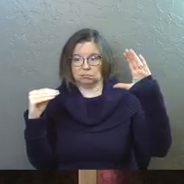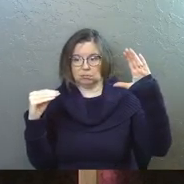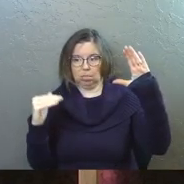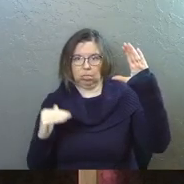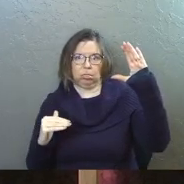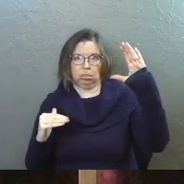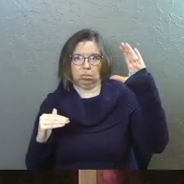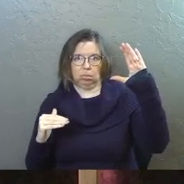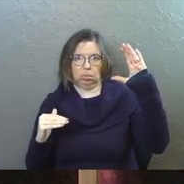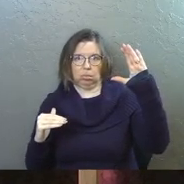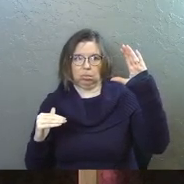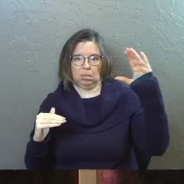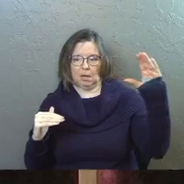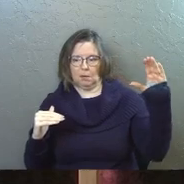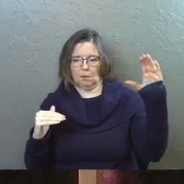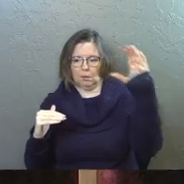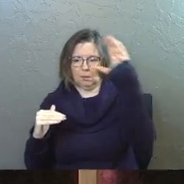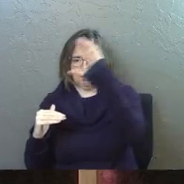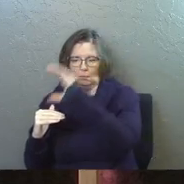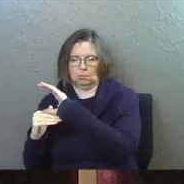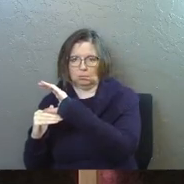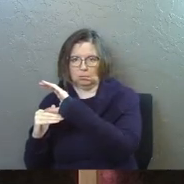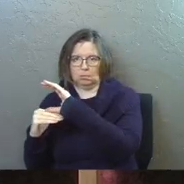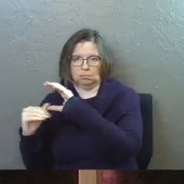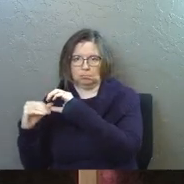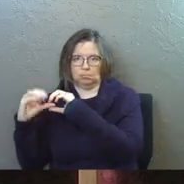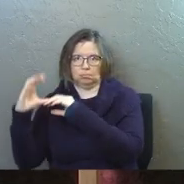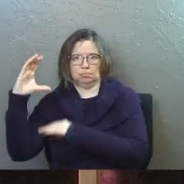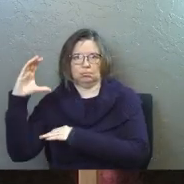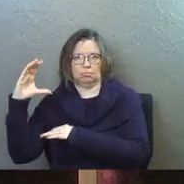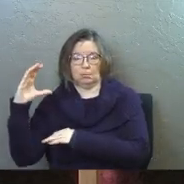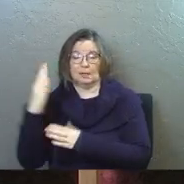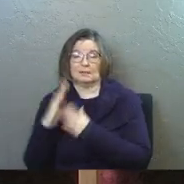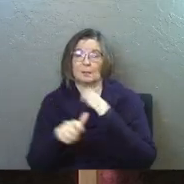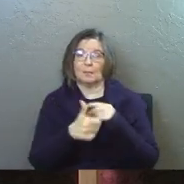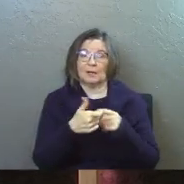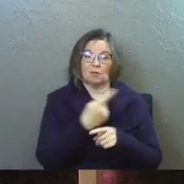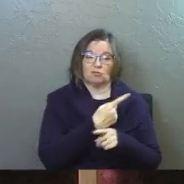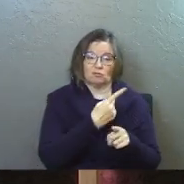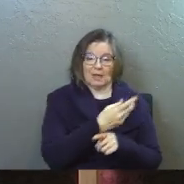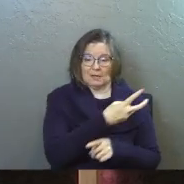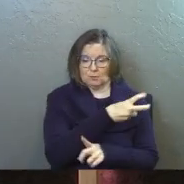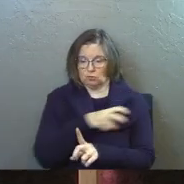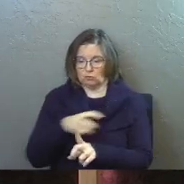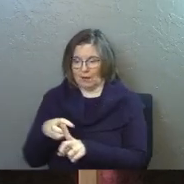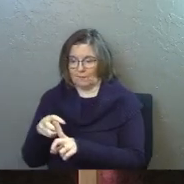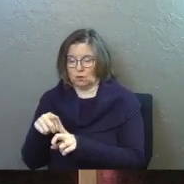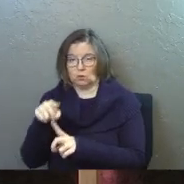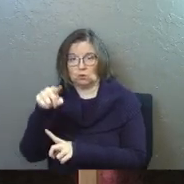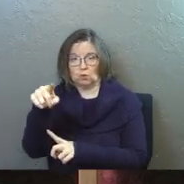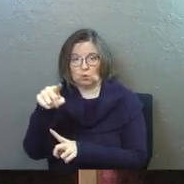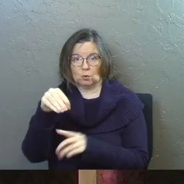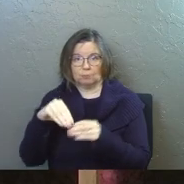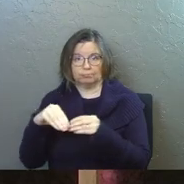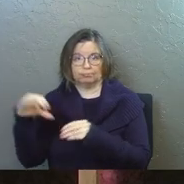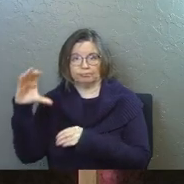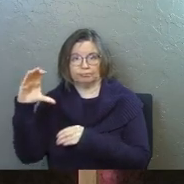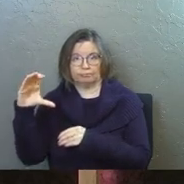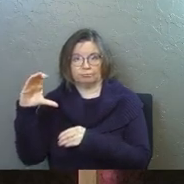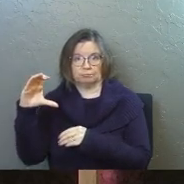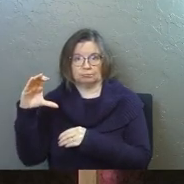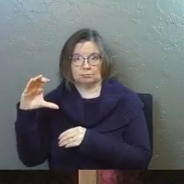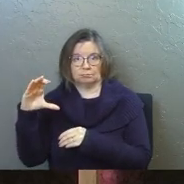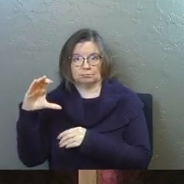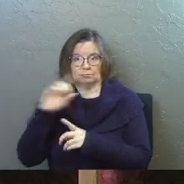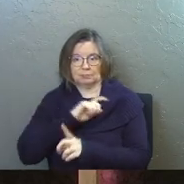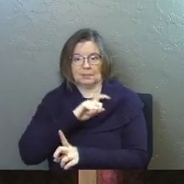massively. And somebody else's righteousness had to be transferred to you. It had to be accounted